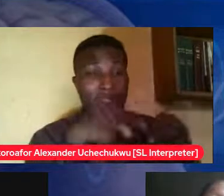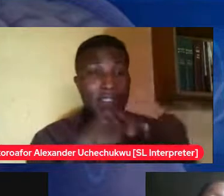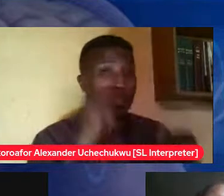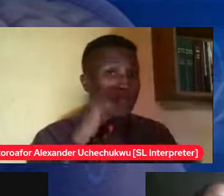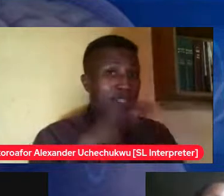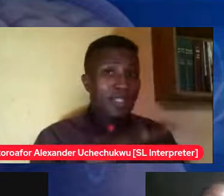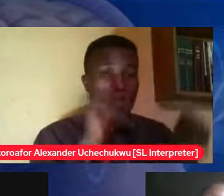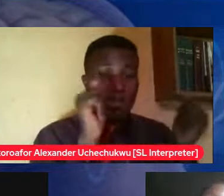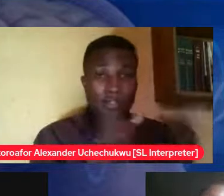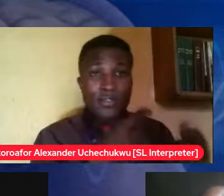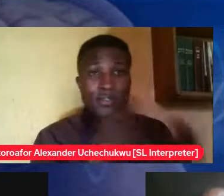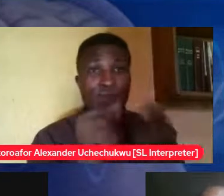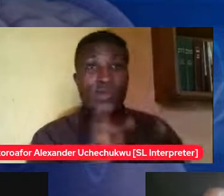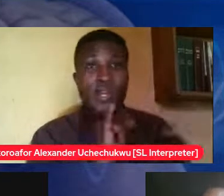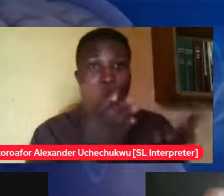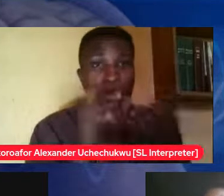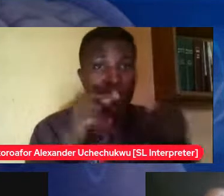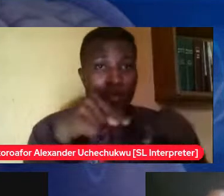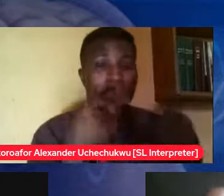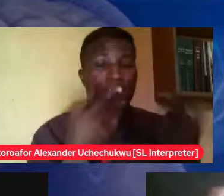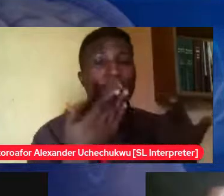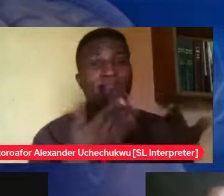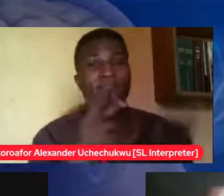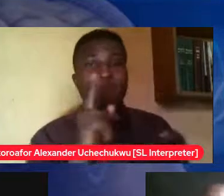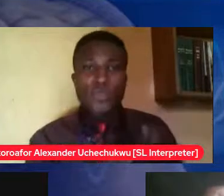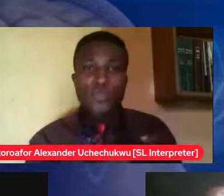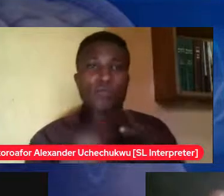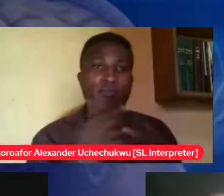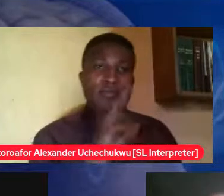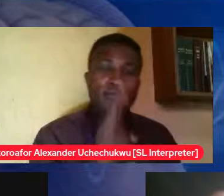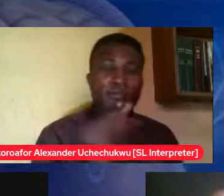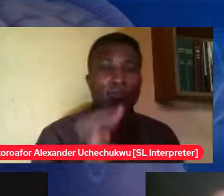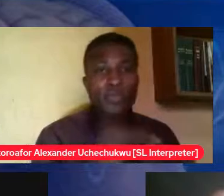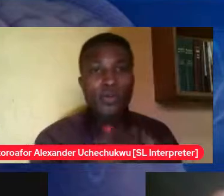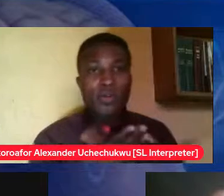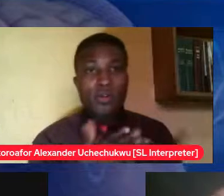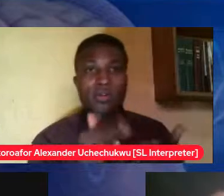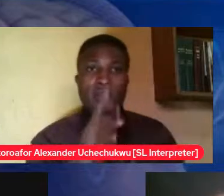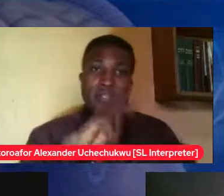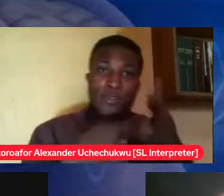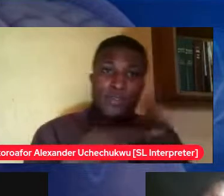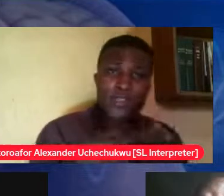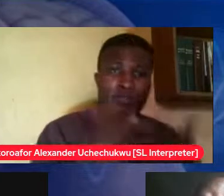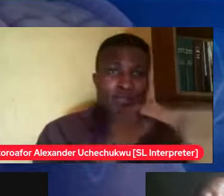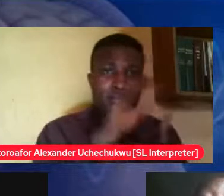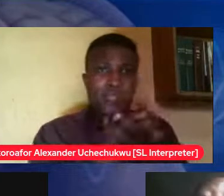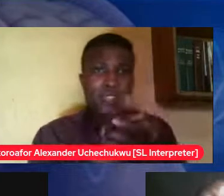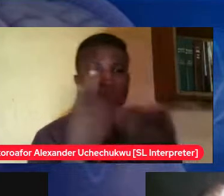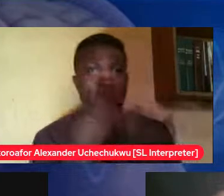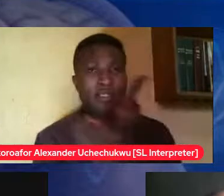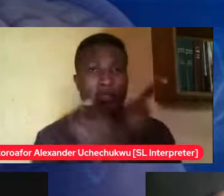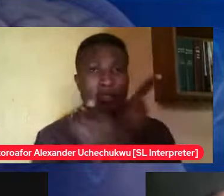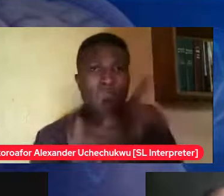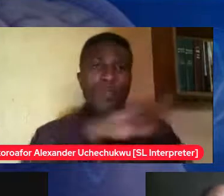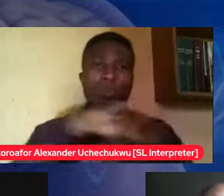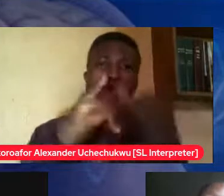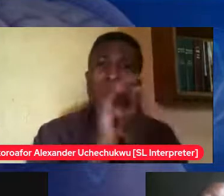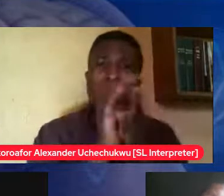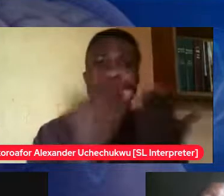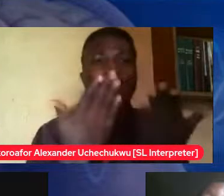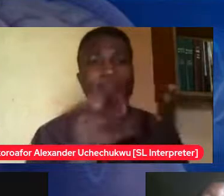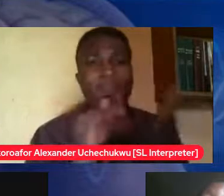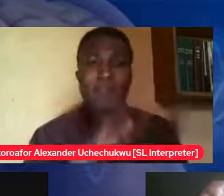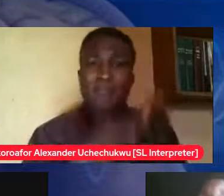so again relationships marriage dating all of that now becomes an aside to everything else and that